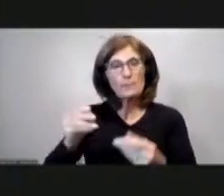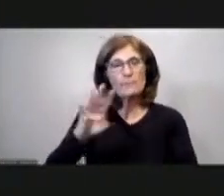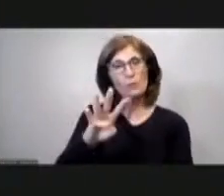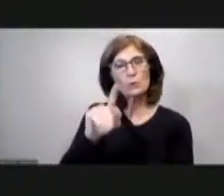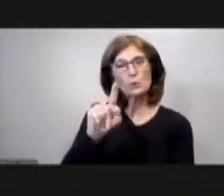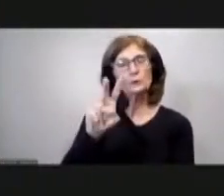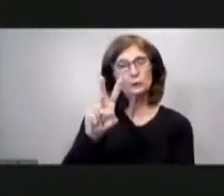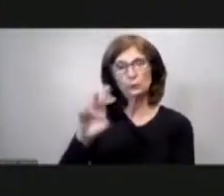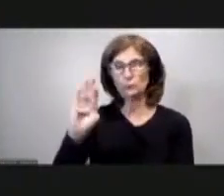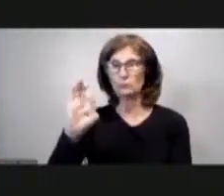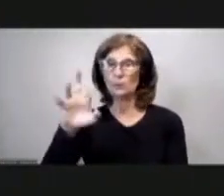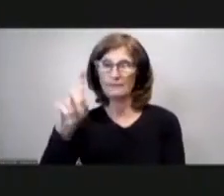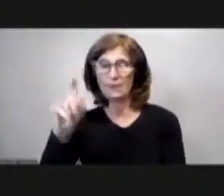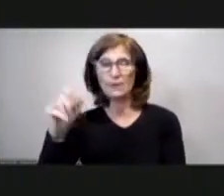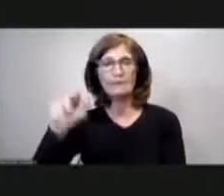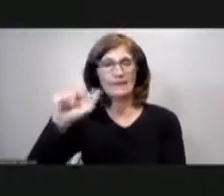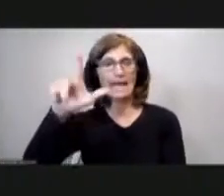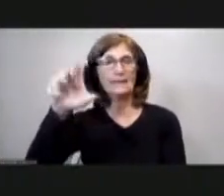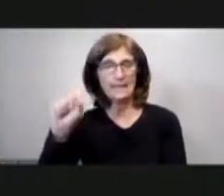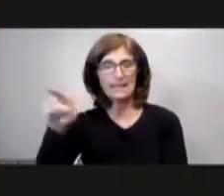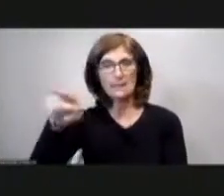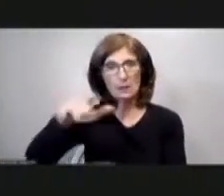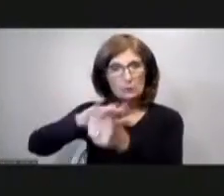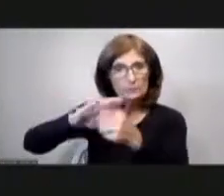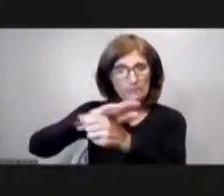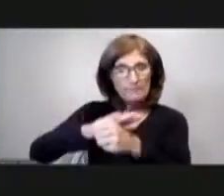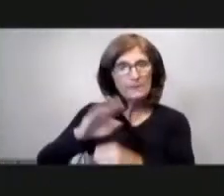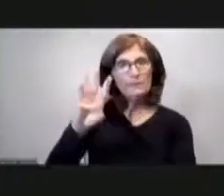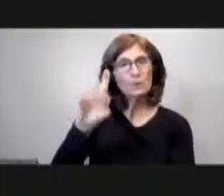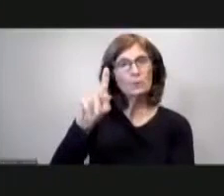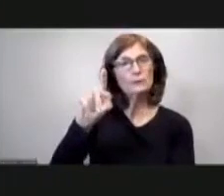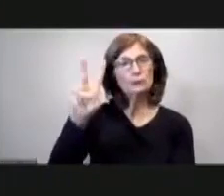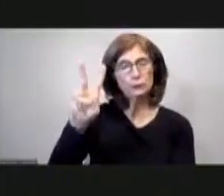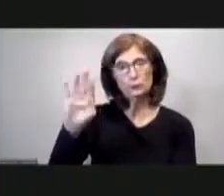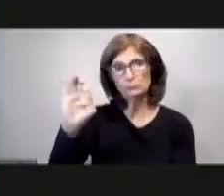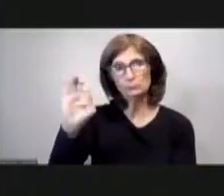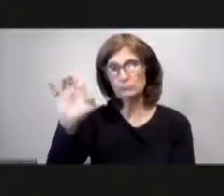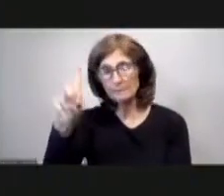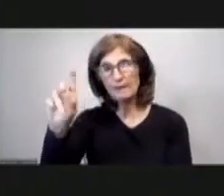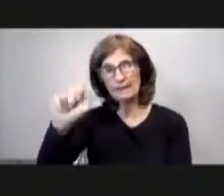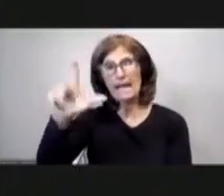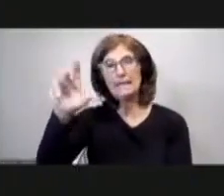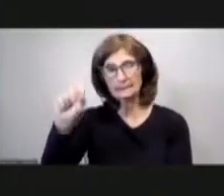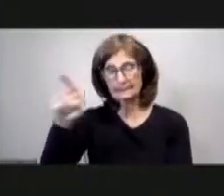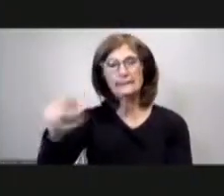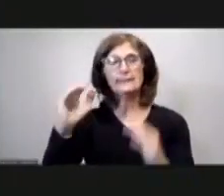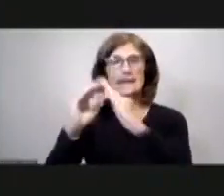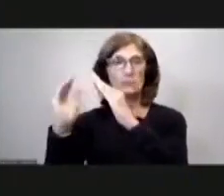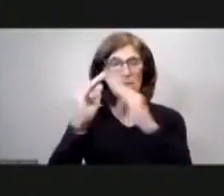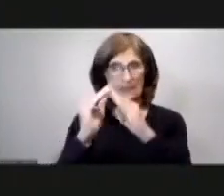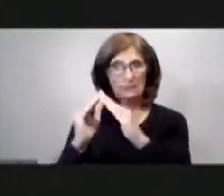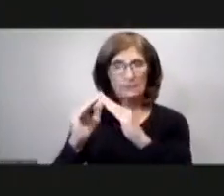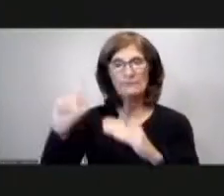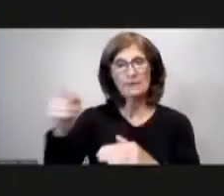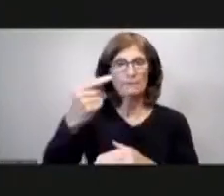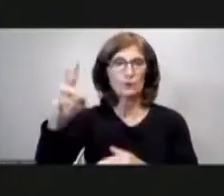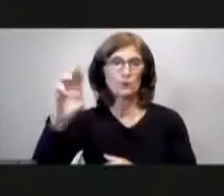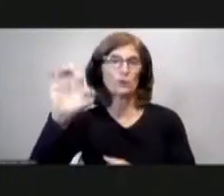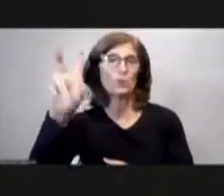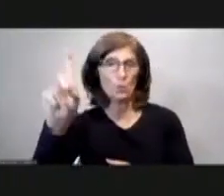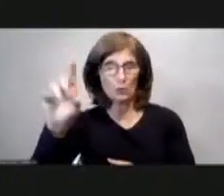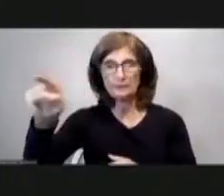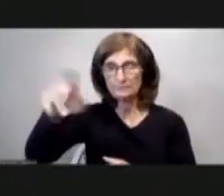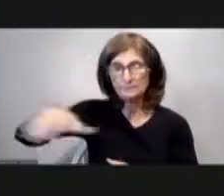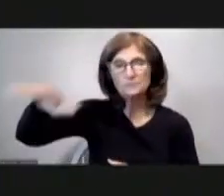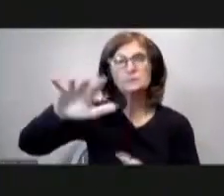boulevard of the allies located at 412 boulevard of the allies in downtown in a first ward city of pittsburgh the city